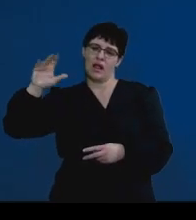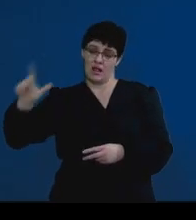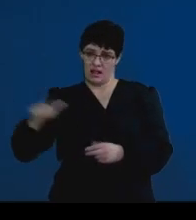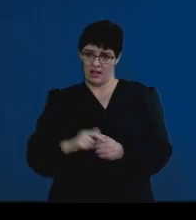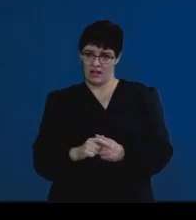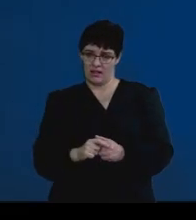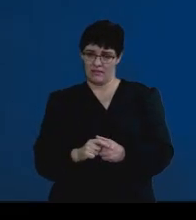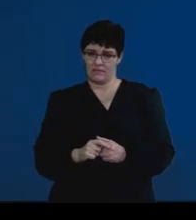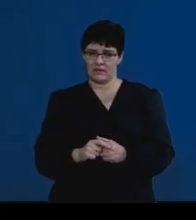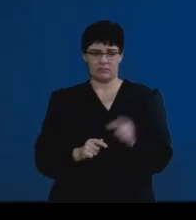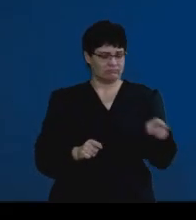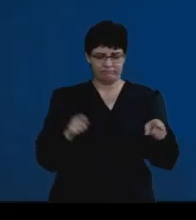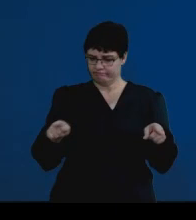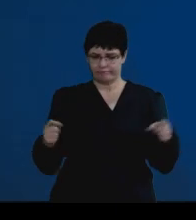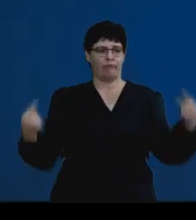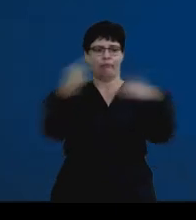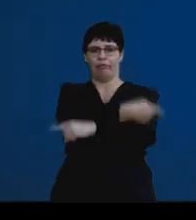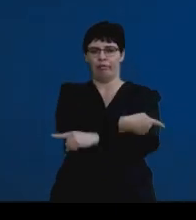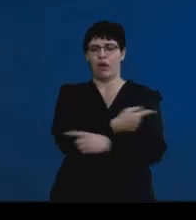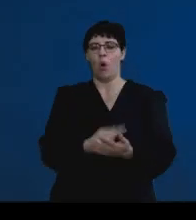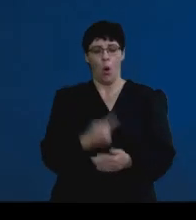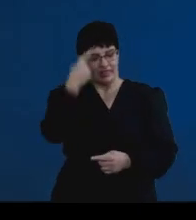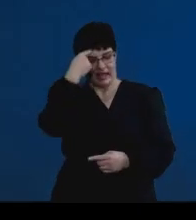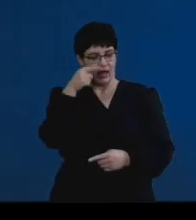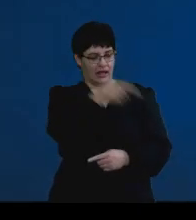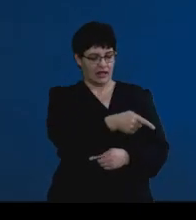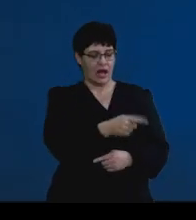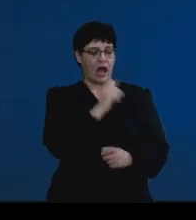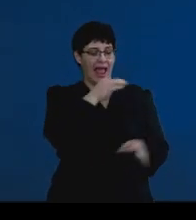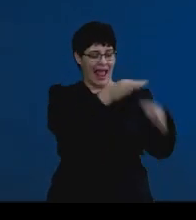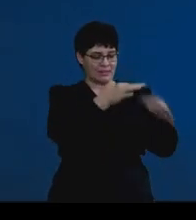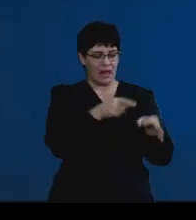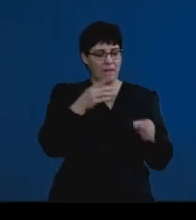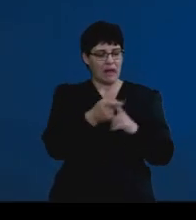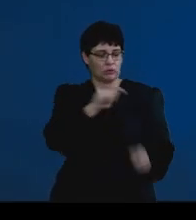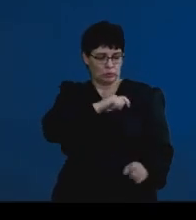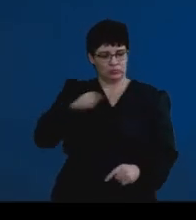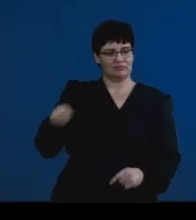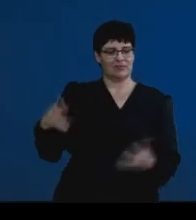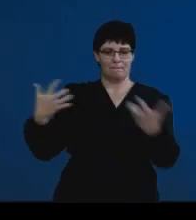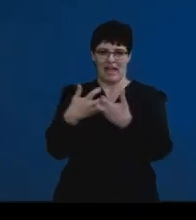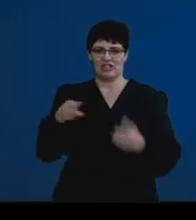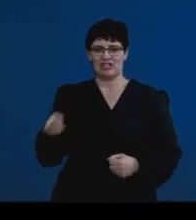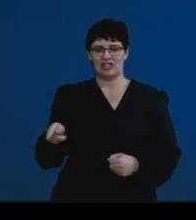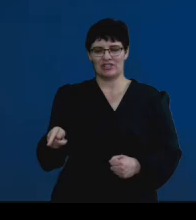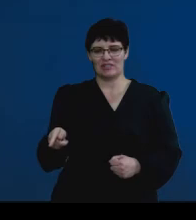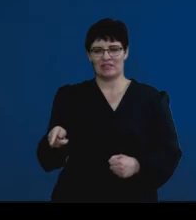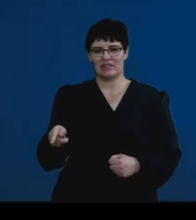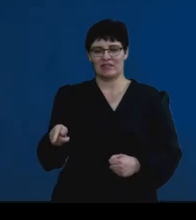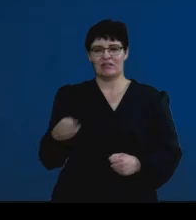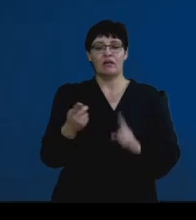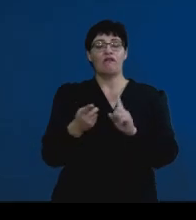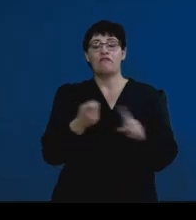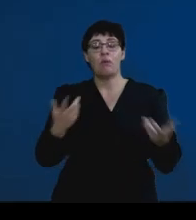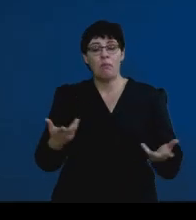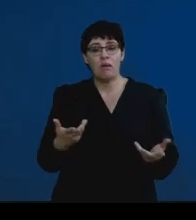descriptions between these, or the characteristics of these organisms that show this behavior. Again, this comes from